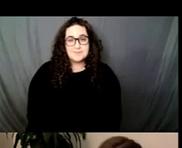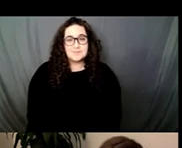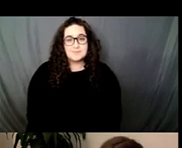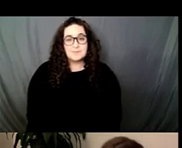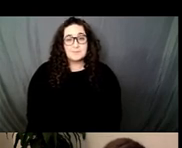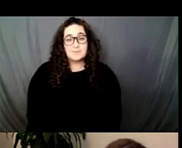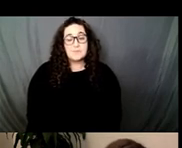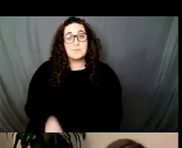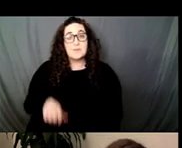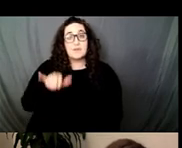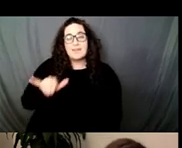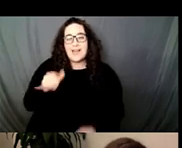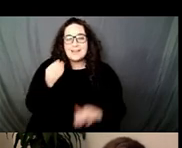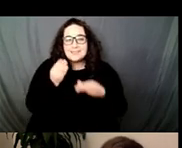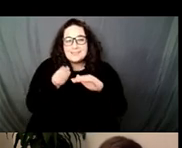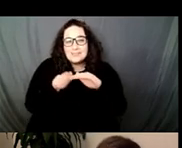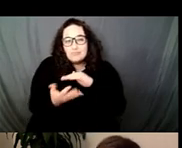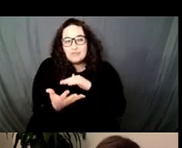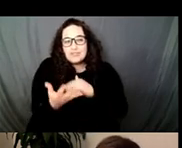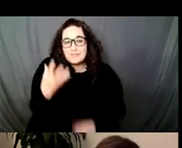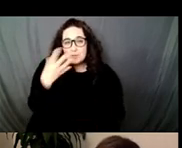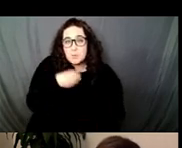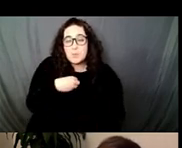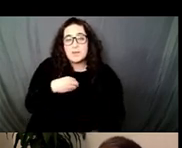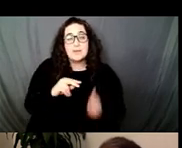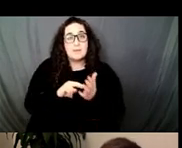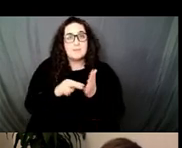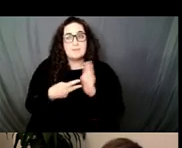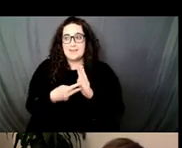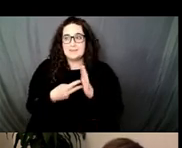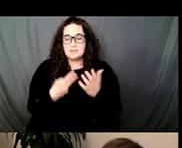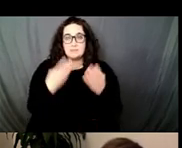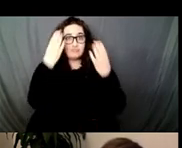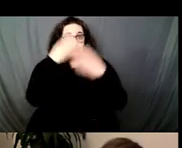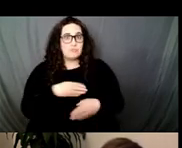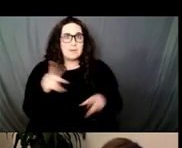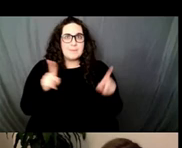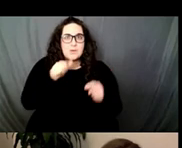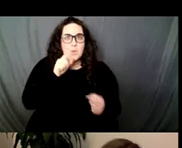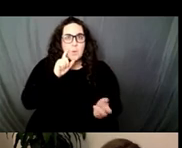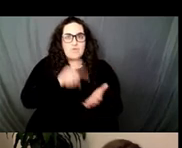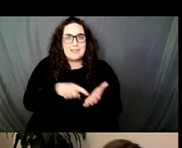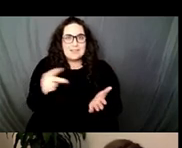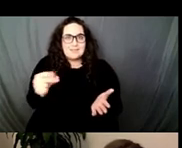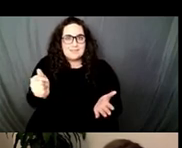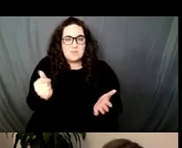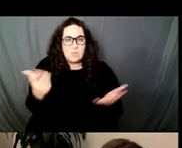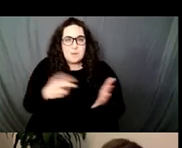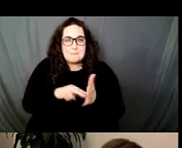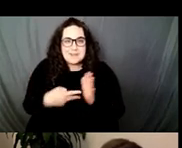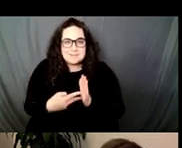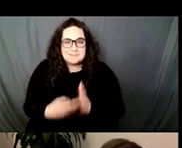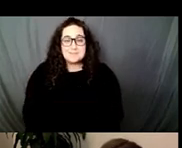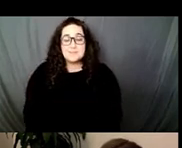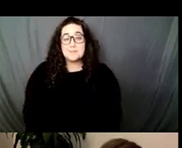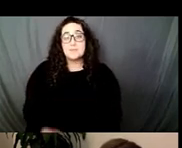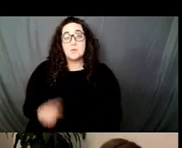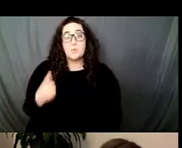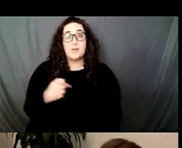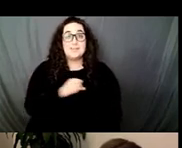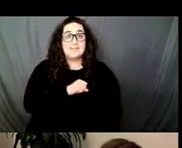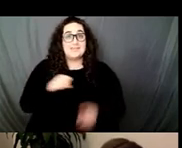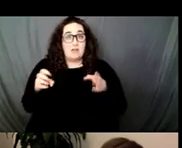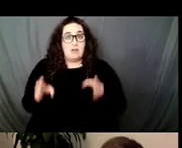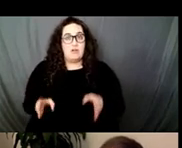this subversive beauty of FGT's work was its ability to pass under the radar. When Senator Stevens got wind that a gay Cuban immigrant